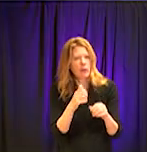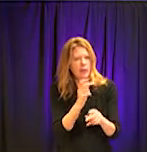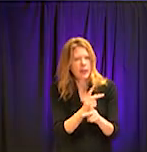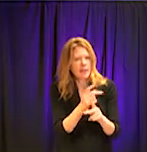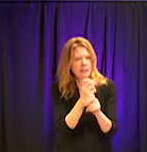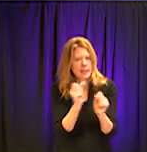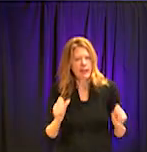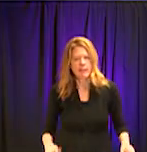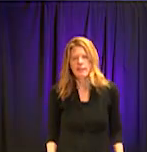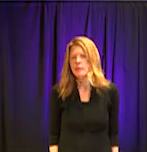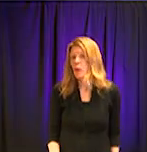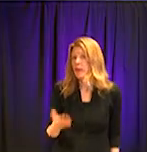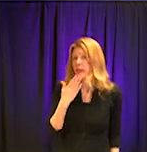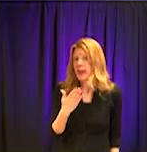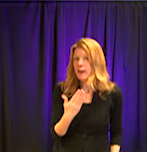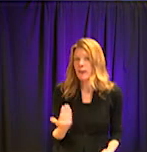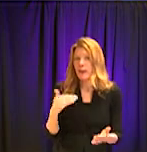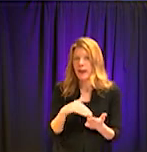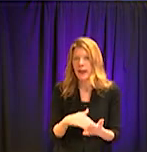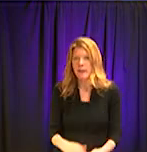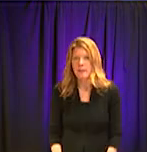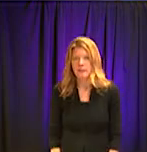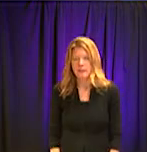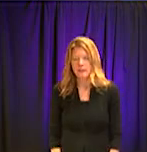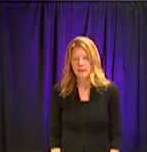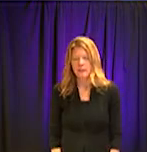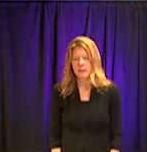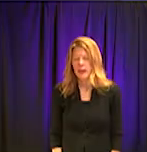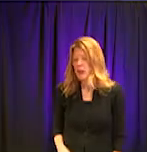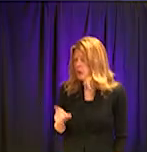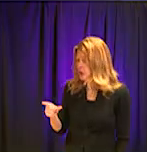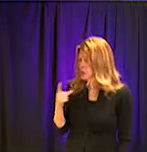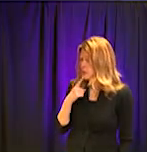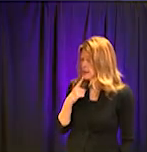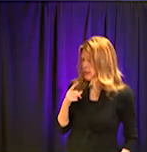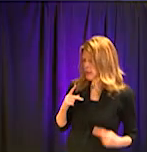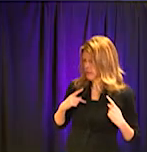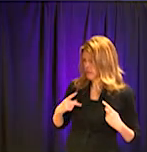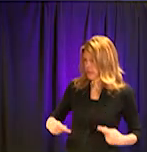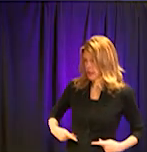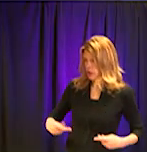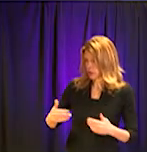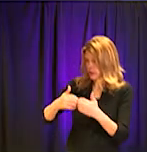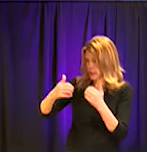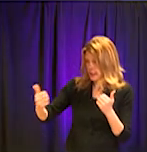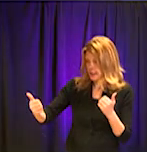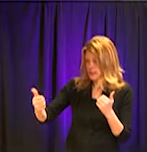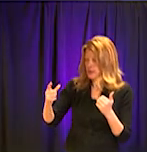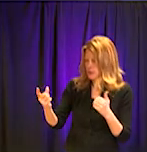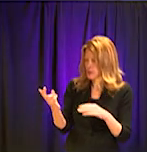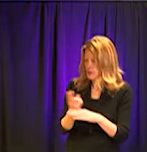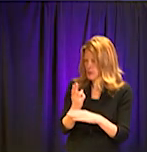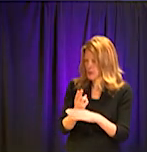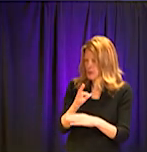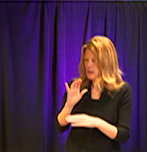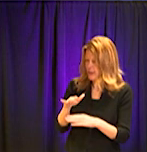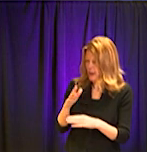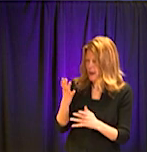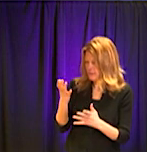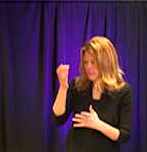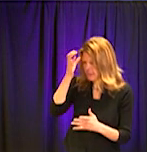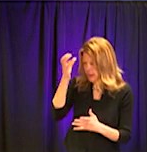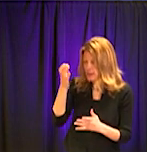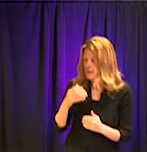Thank you. couple of questions here when you talk about social distance, physical distancing and and keeping a safe